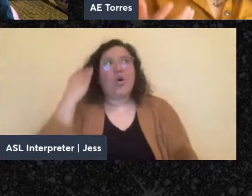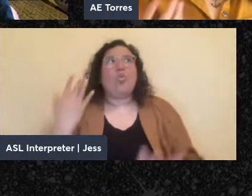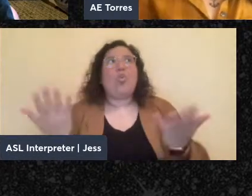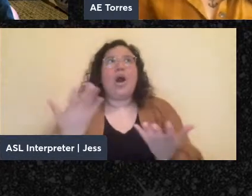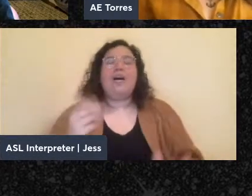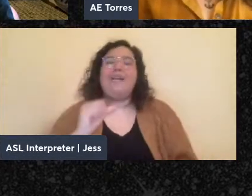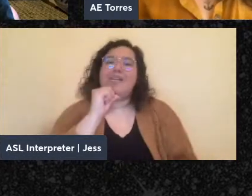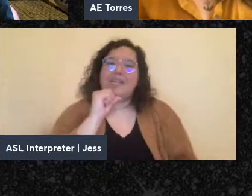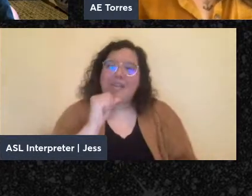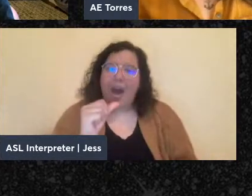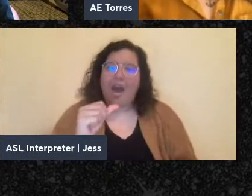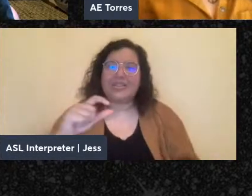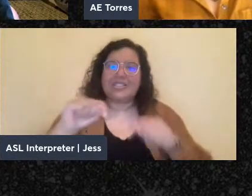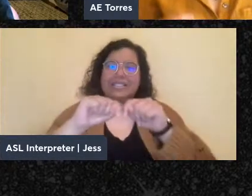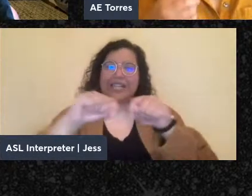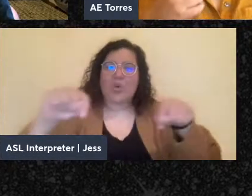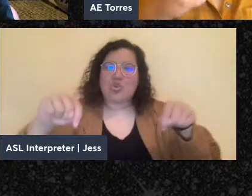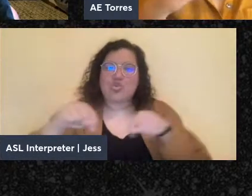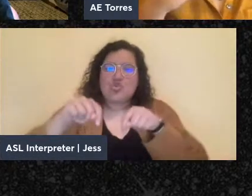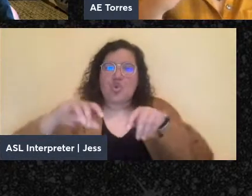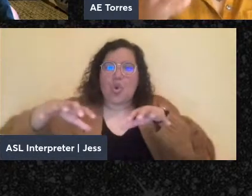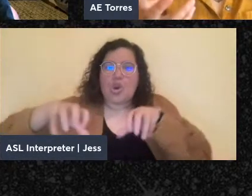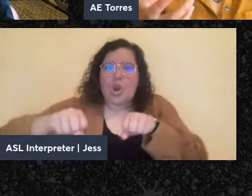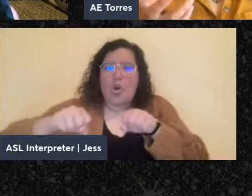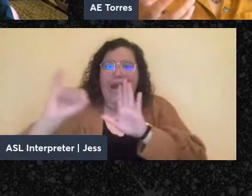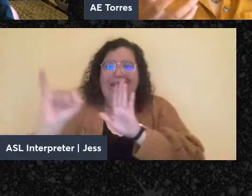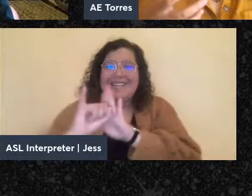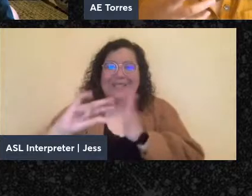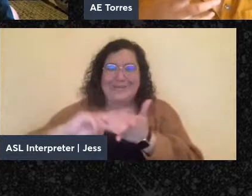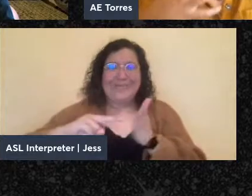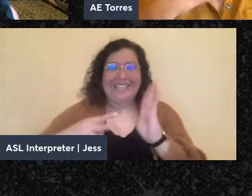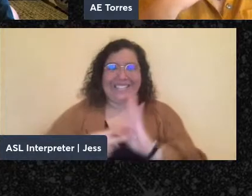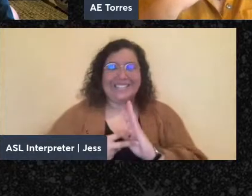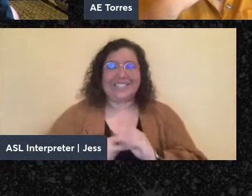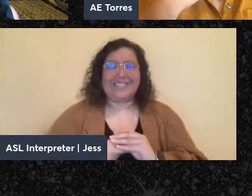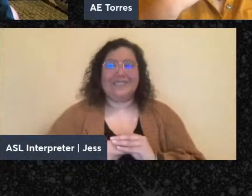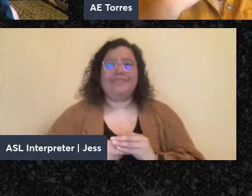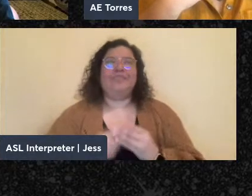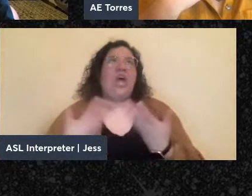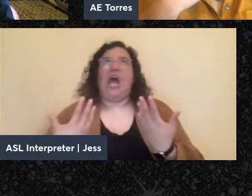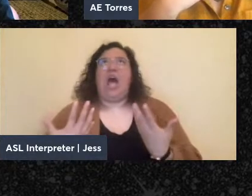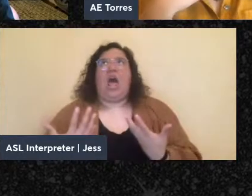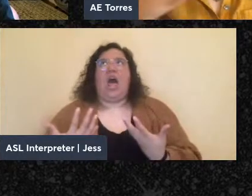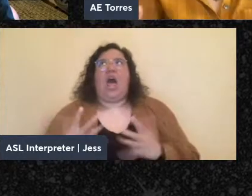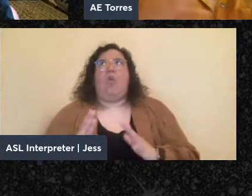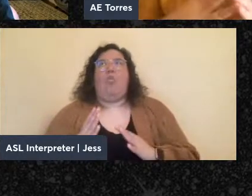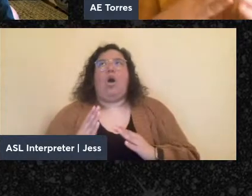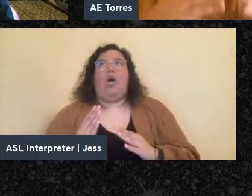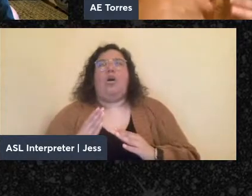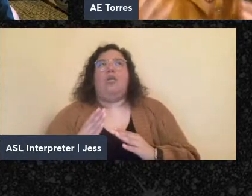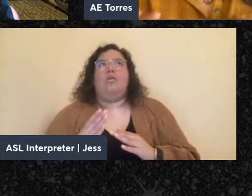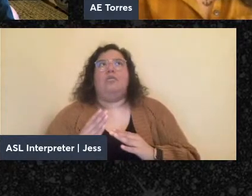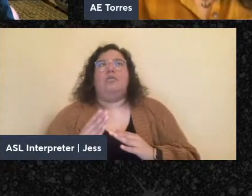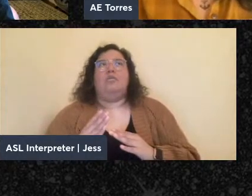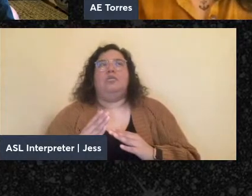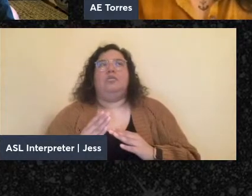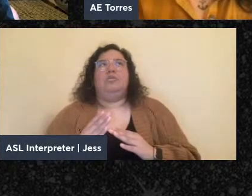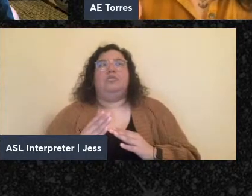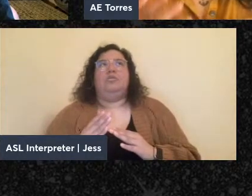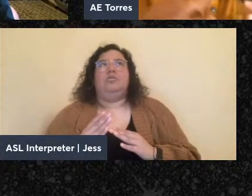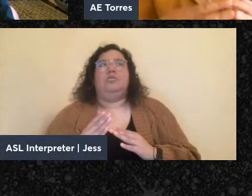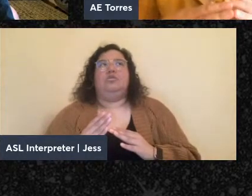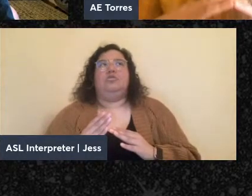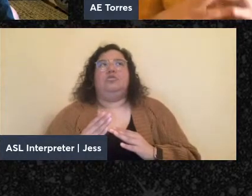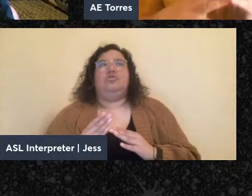identity means. And I don't want to over-determine or collapse the differences between these